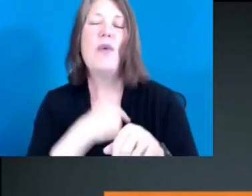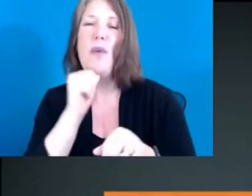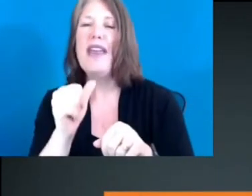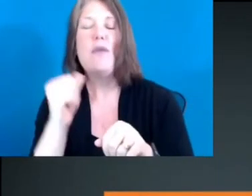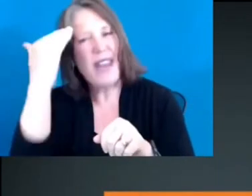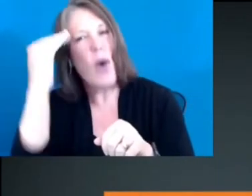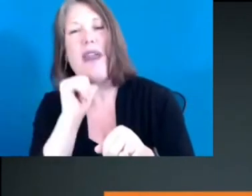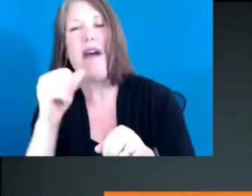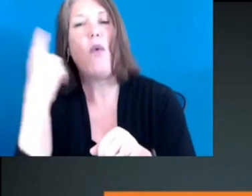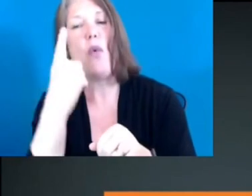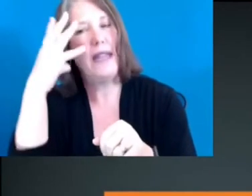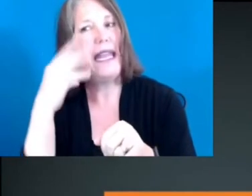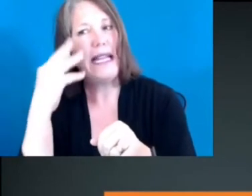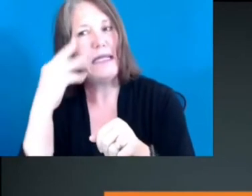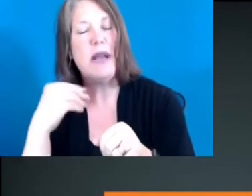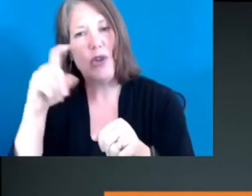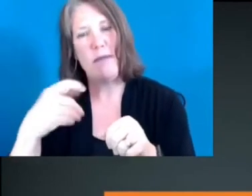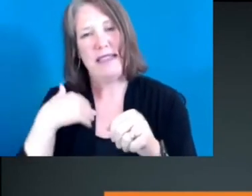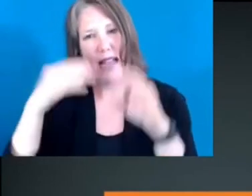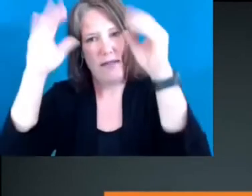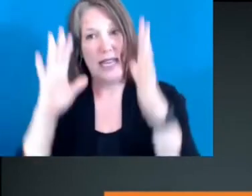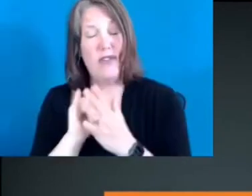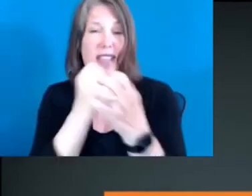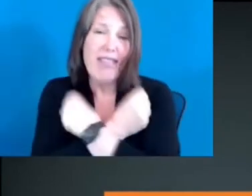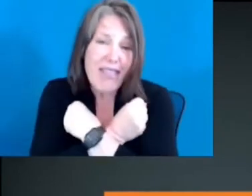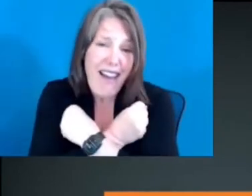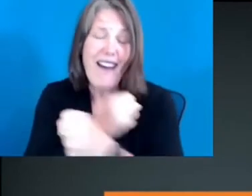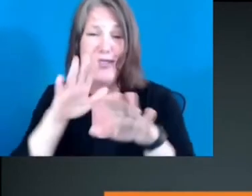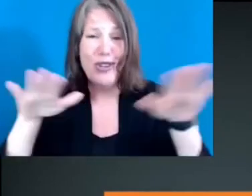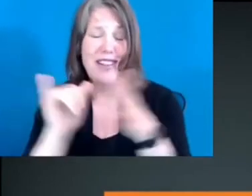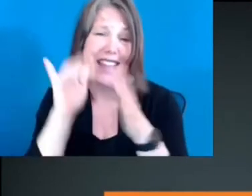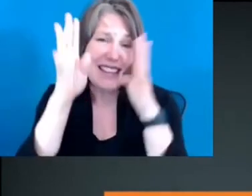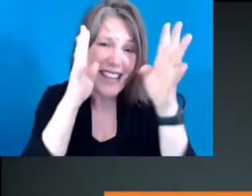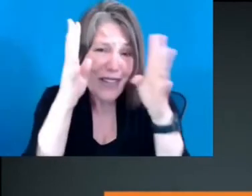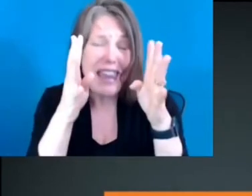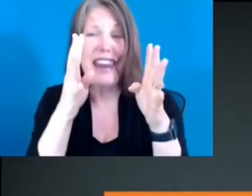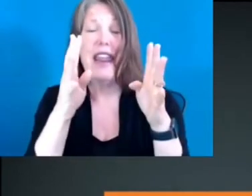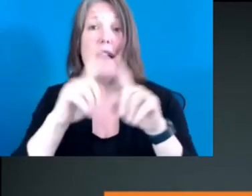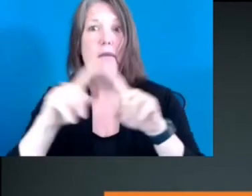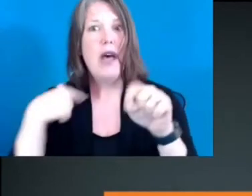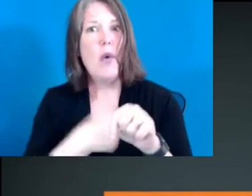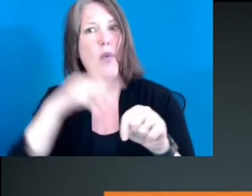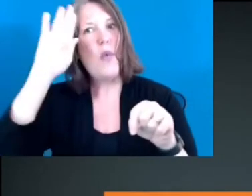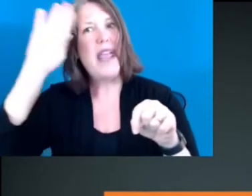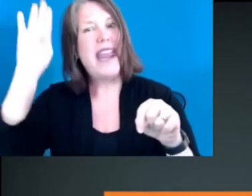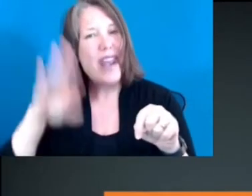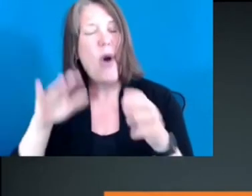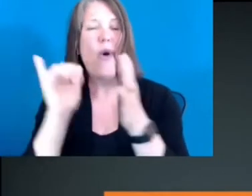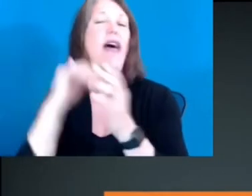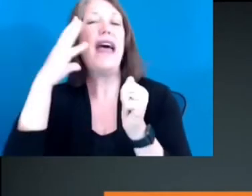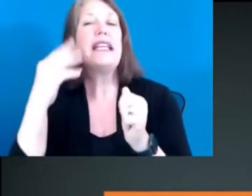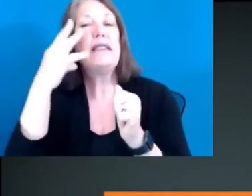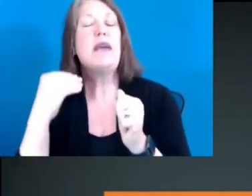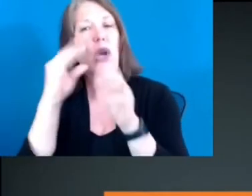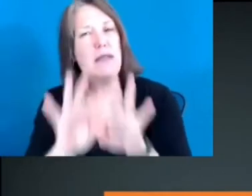loves children, that's innovating, and so on. But we know that experience matters. And so we should have a diverse school